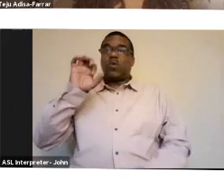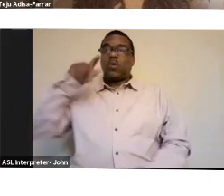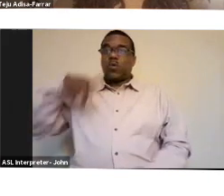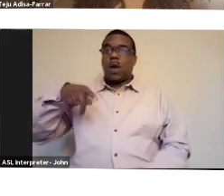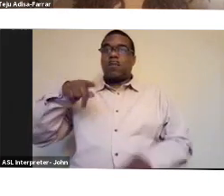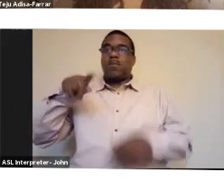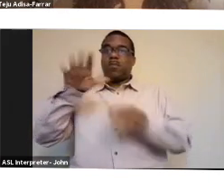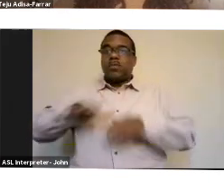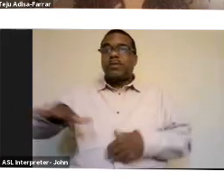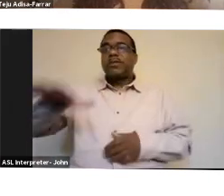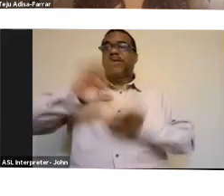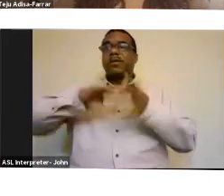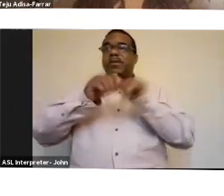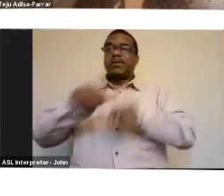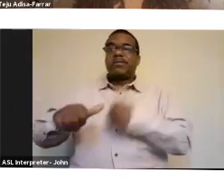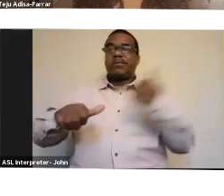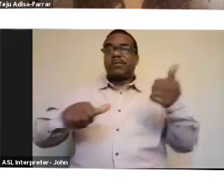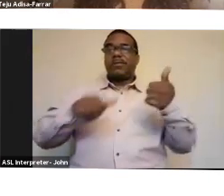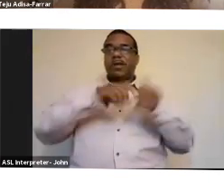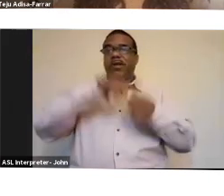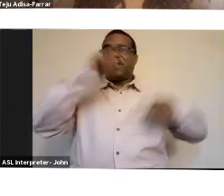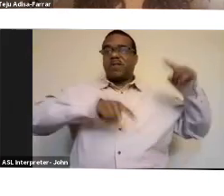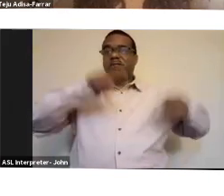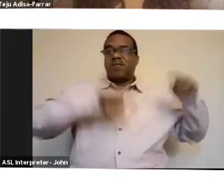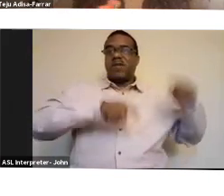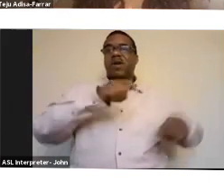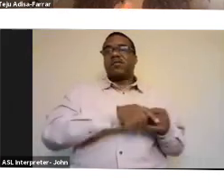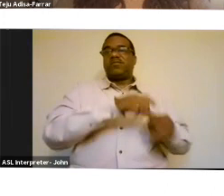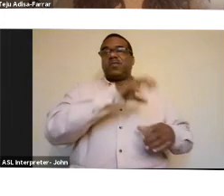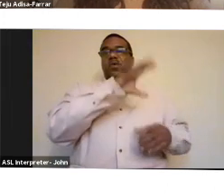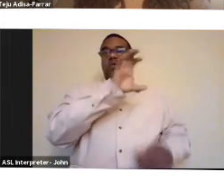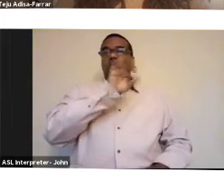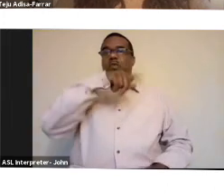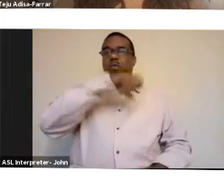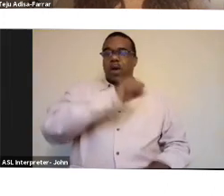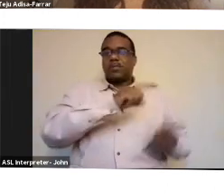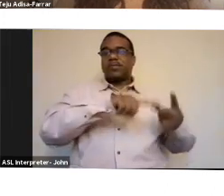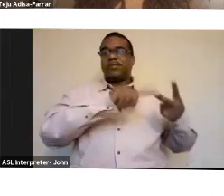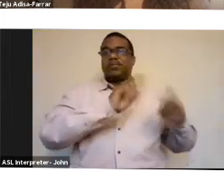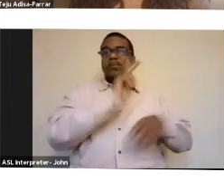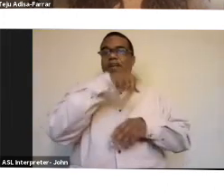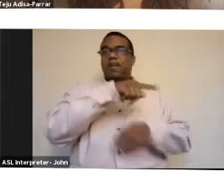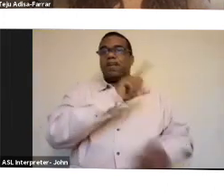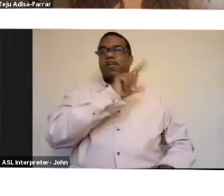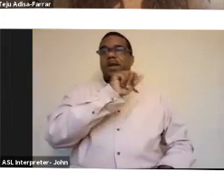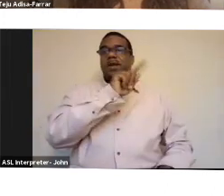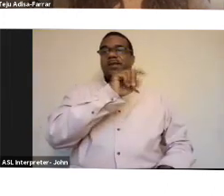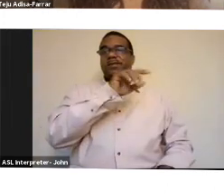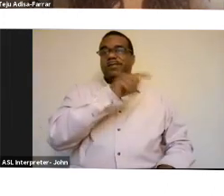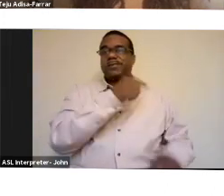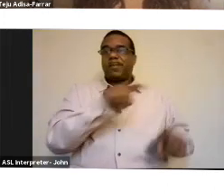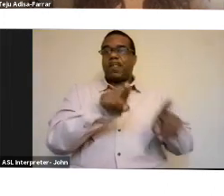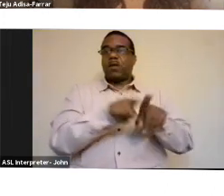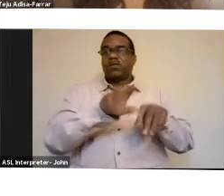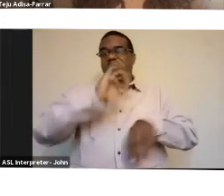getting rid of the other diverse crops and plants that give the habitat its diversity and its ecosystem